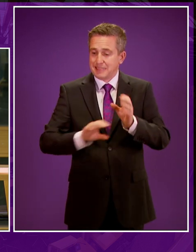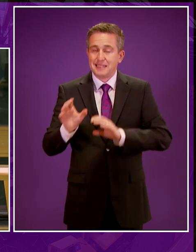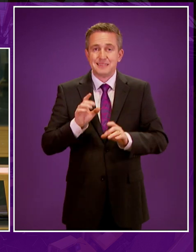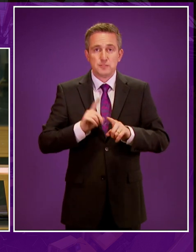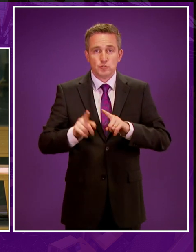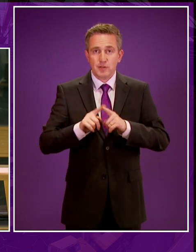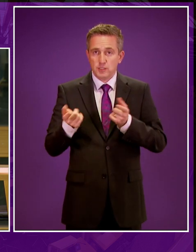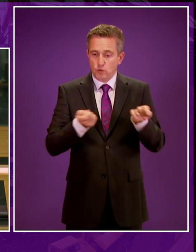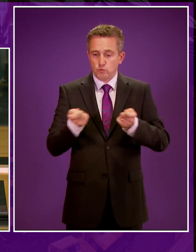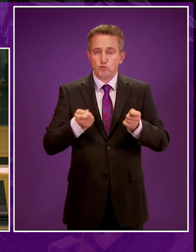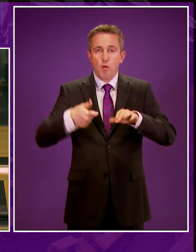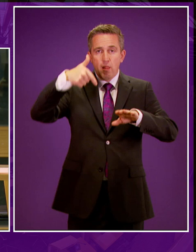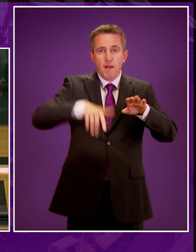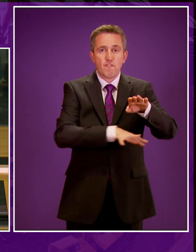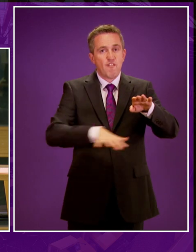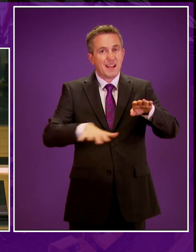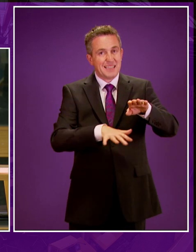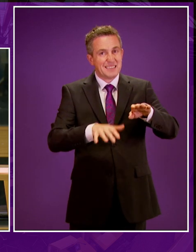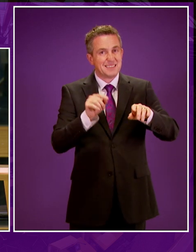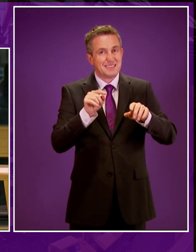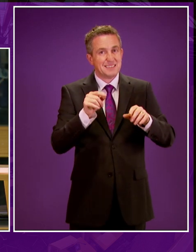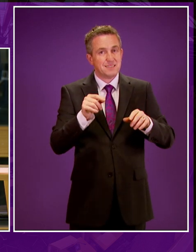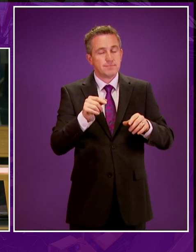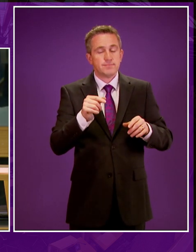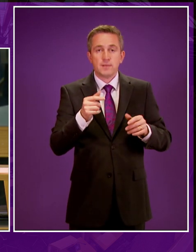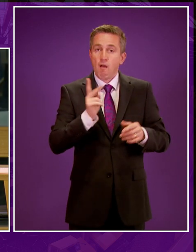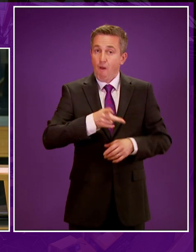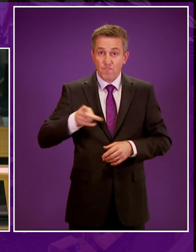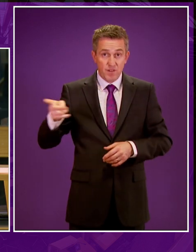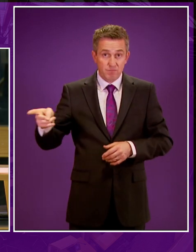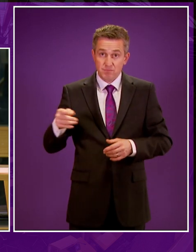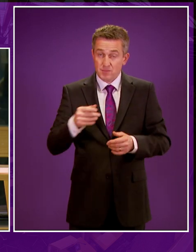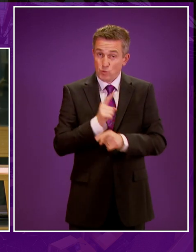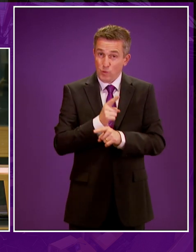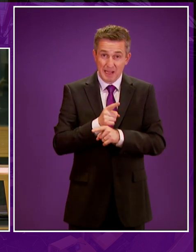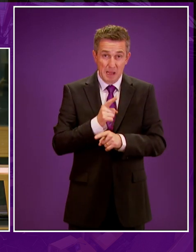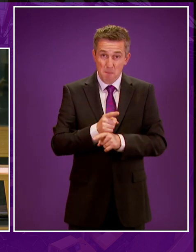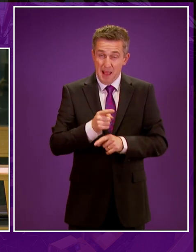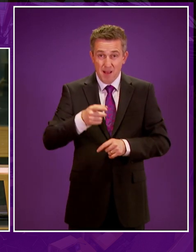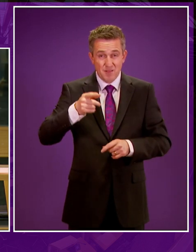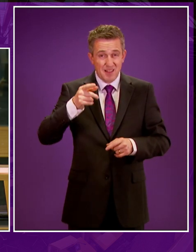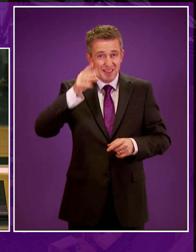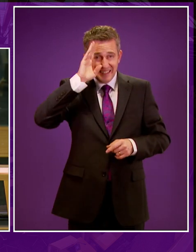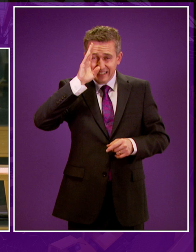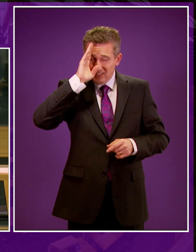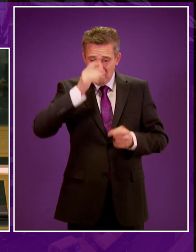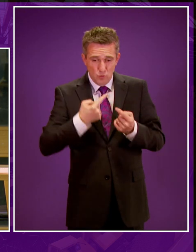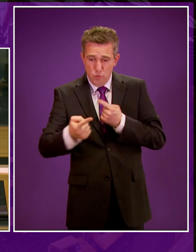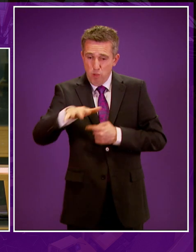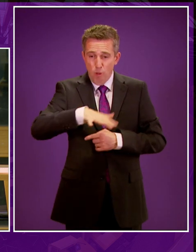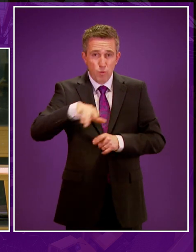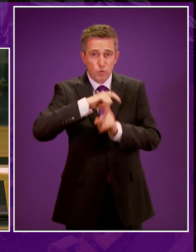consequences of fracking's actions. And there are a multitude of cases describing the devastating effects that fracking has on communities.